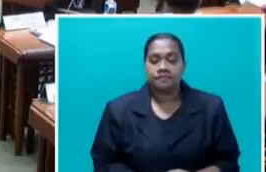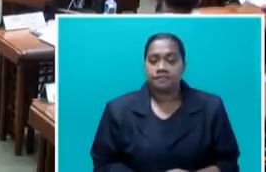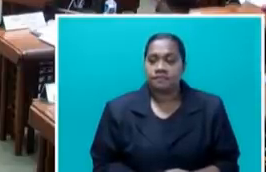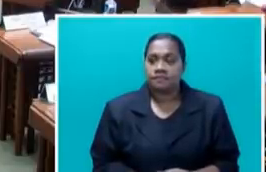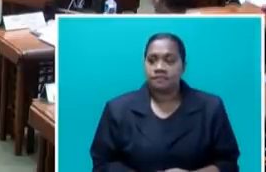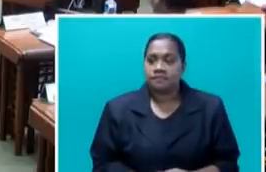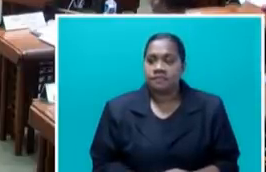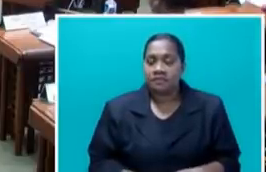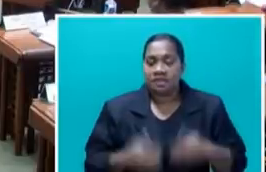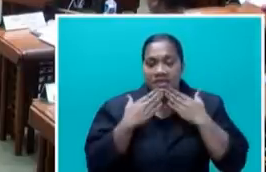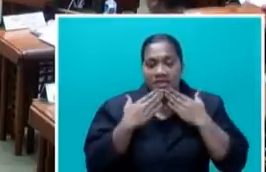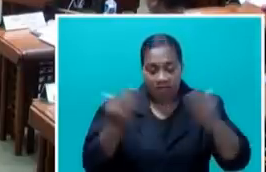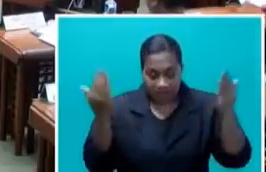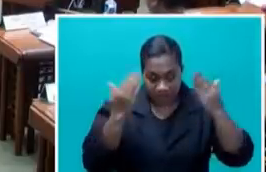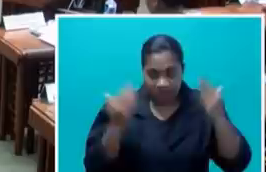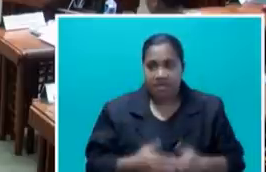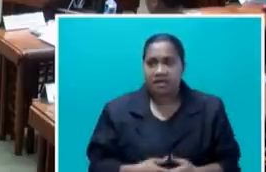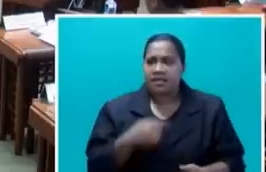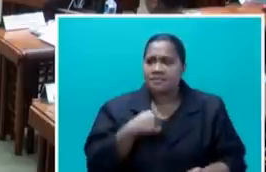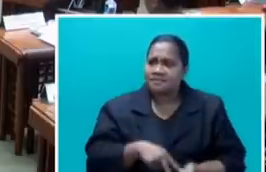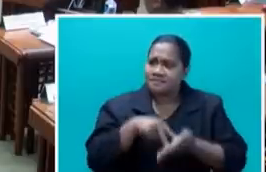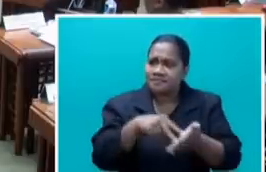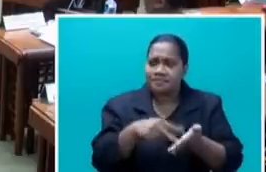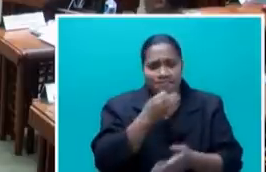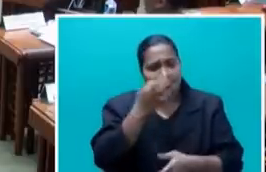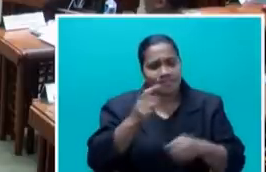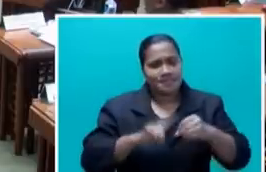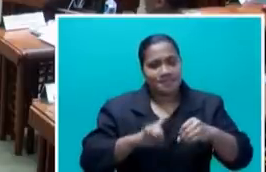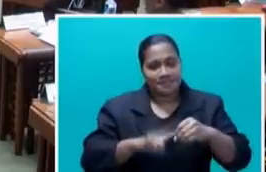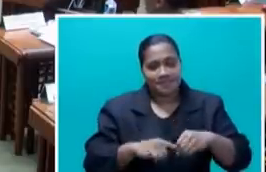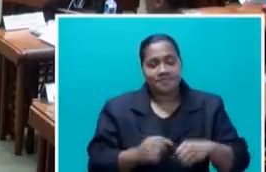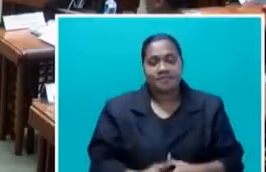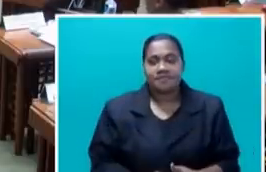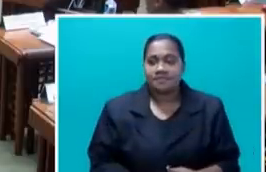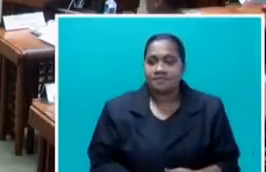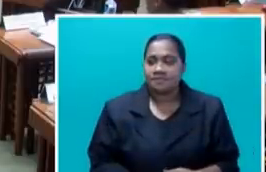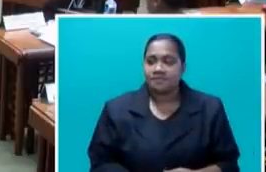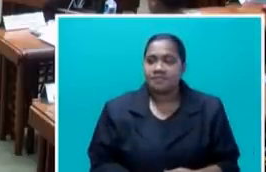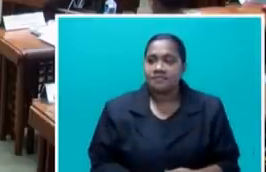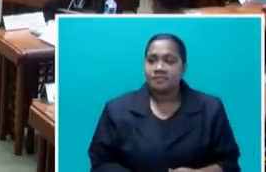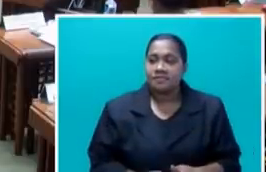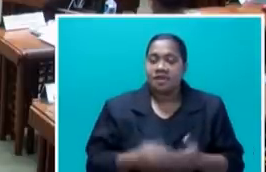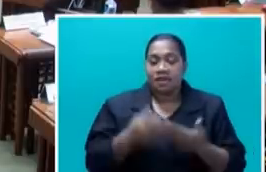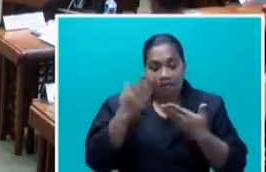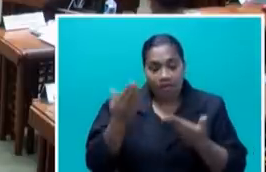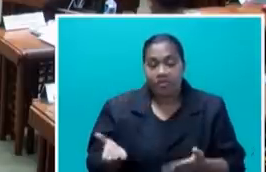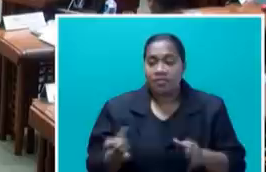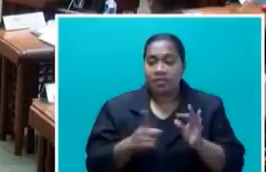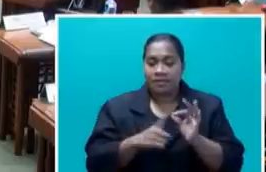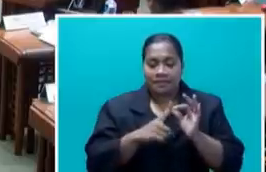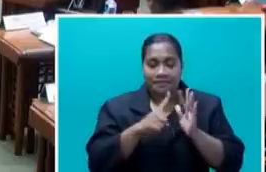Thank you, Mr. Speaker. Mr. Speaker, rise to respond to the question by Honourable Peer Tikun Dundua.